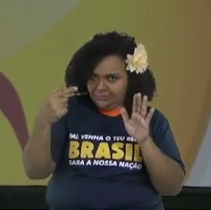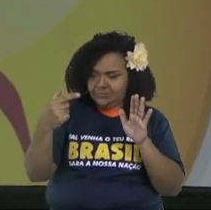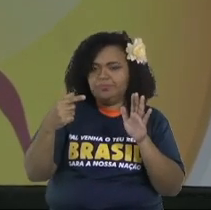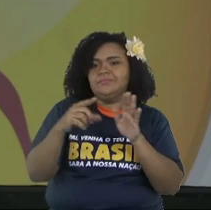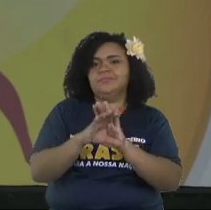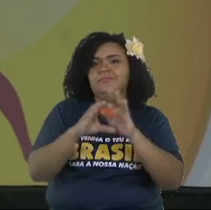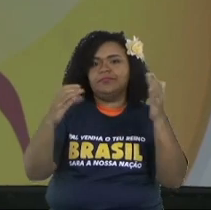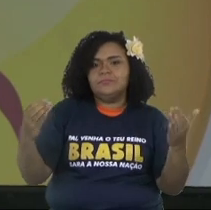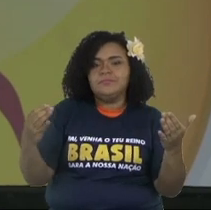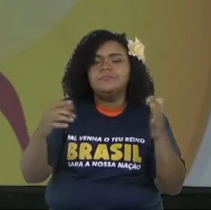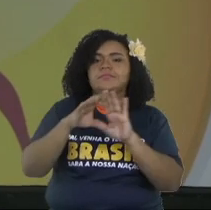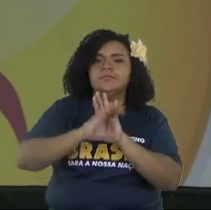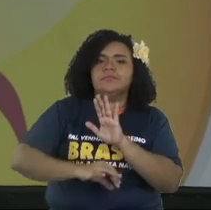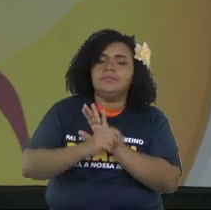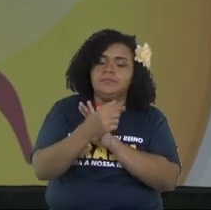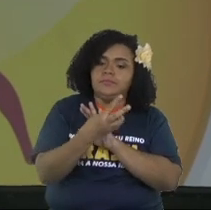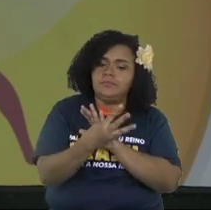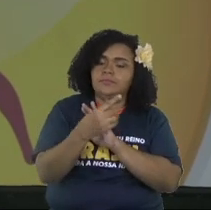31 20